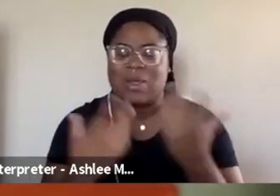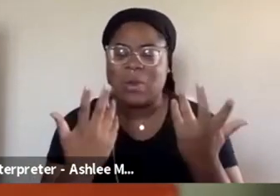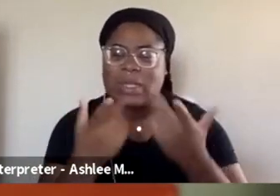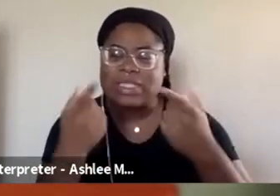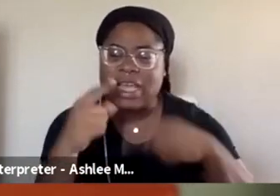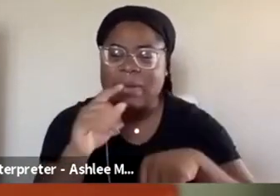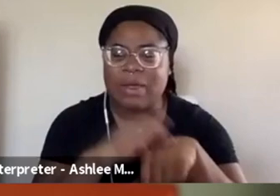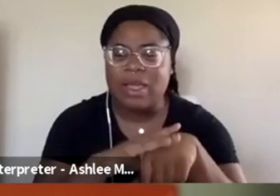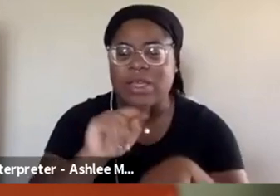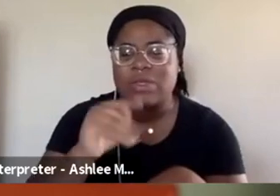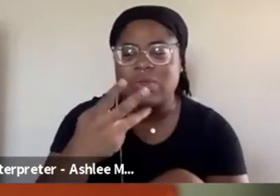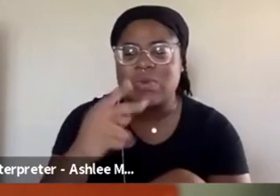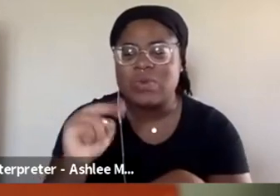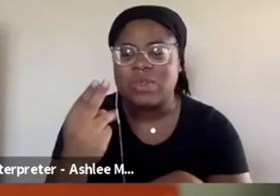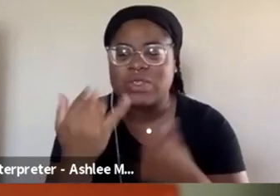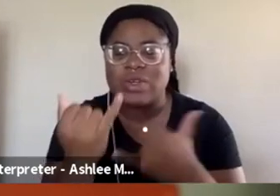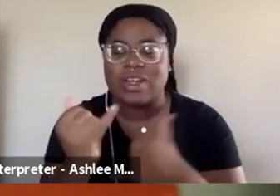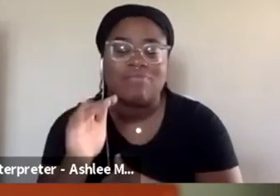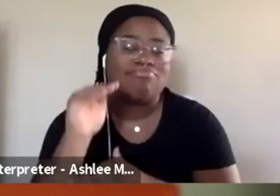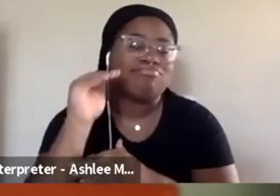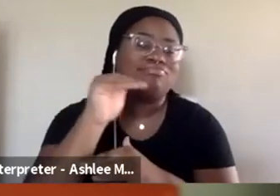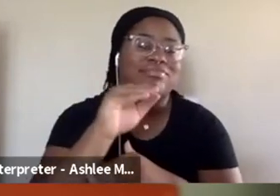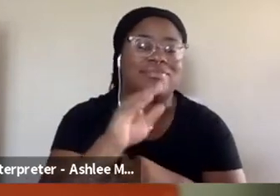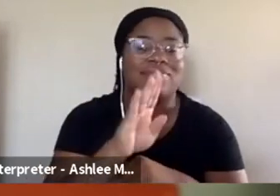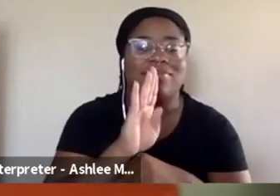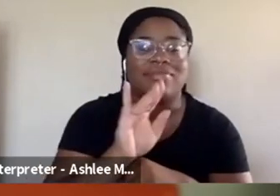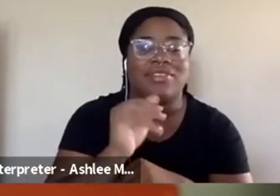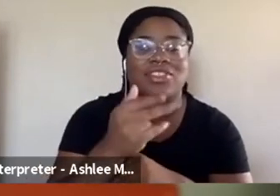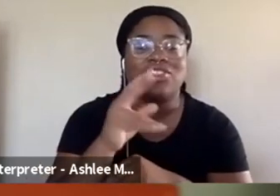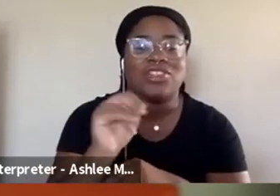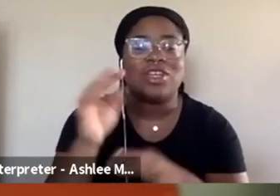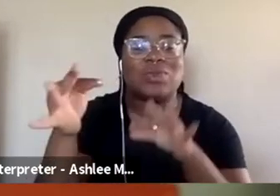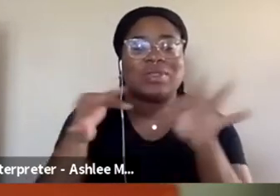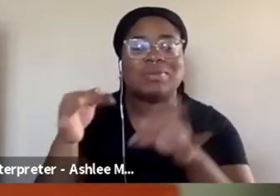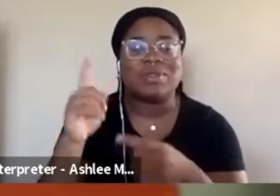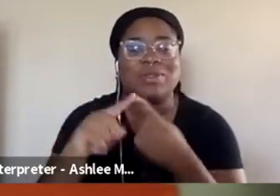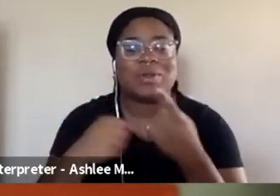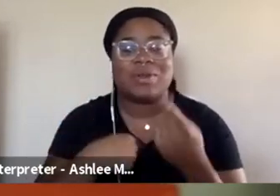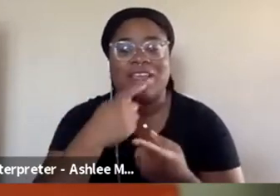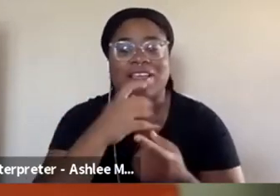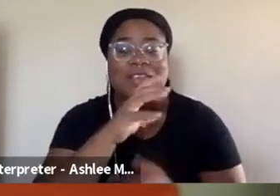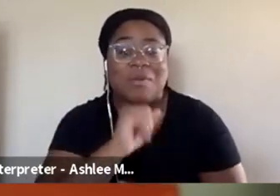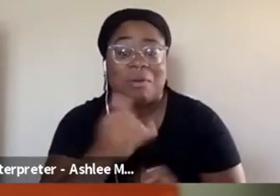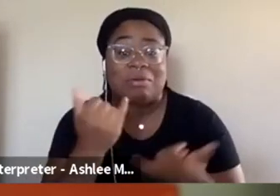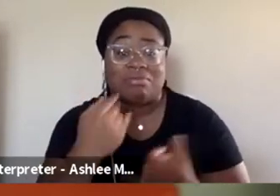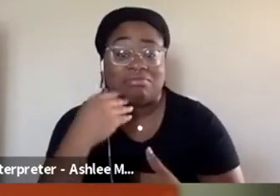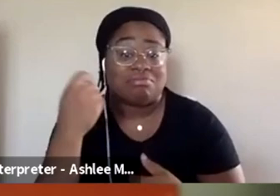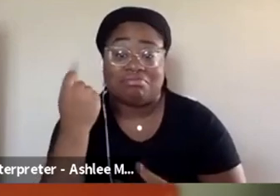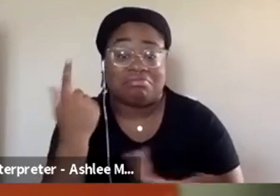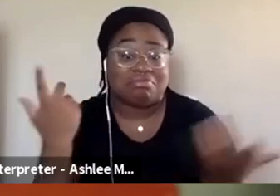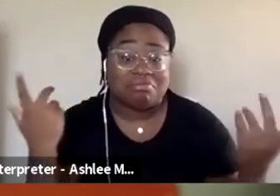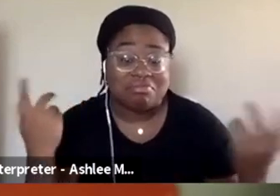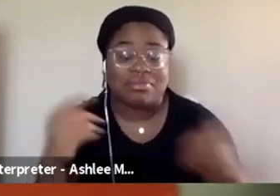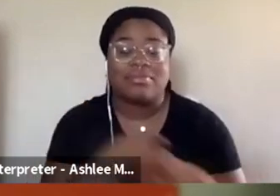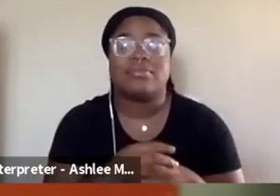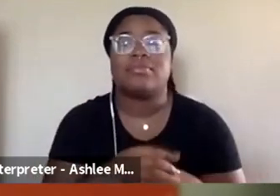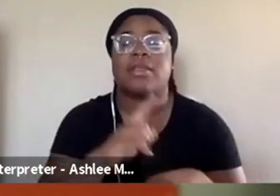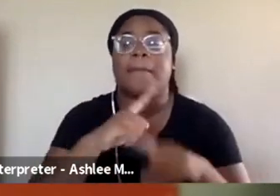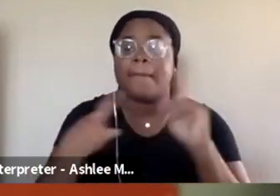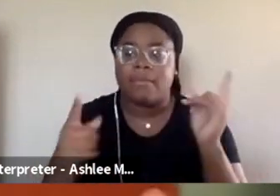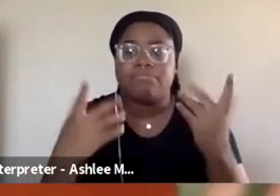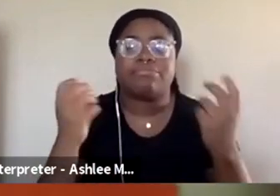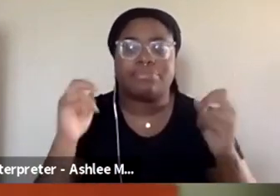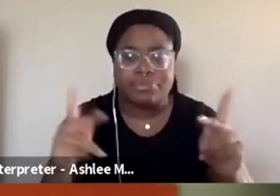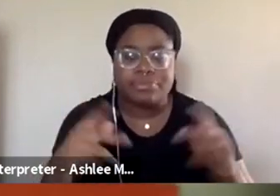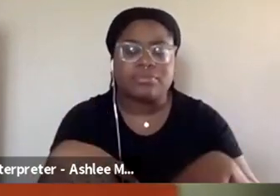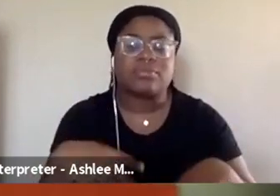on Twitch right now? I always hit up Bijan to explain it to me because I'm old now and don't know things. Um, but okay. So